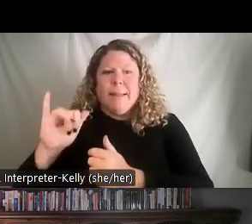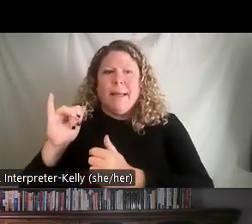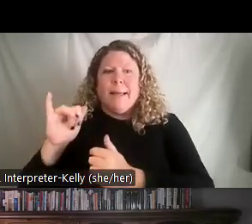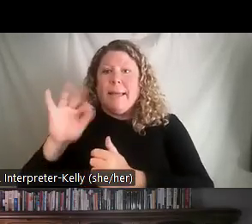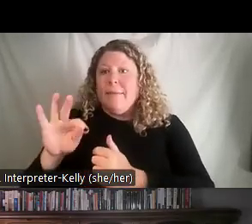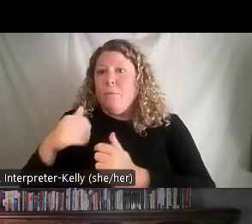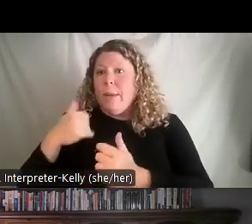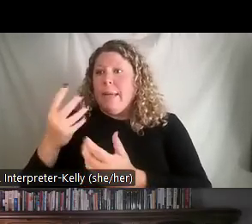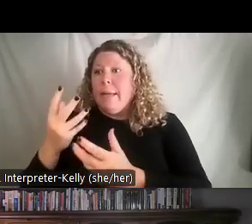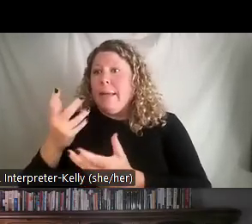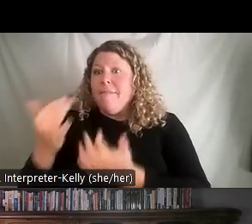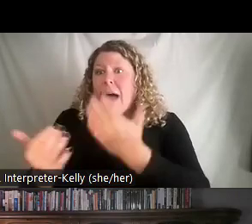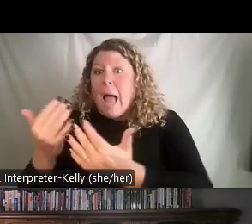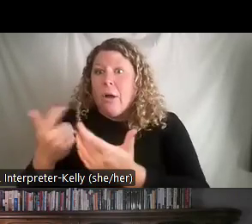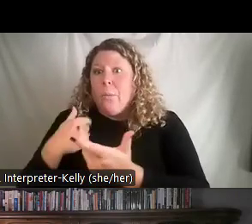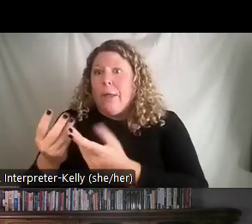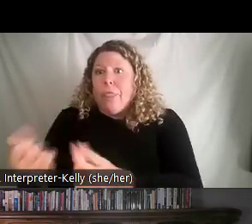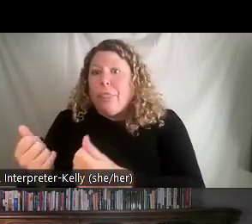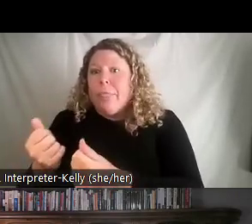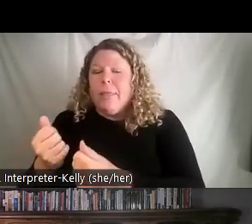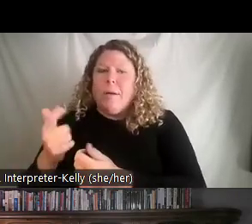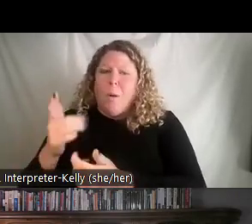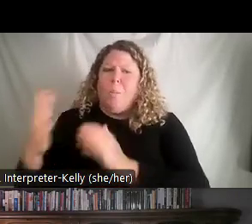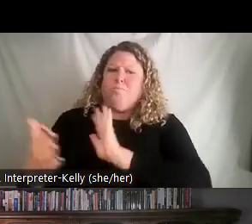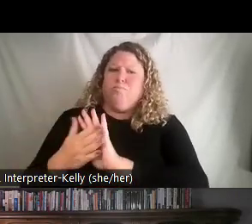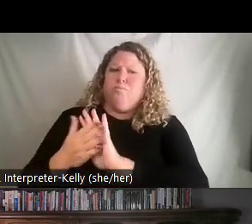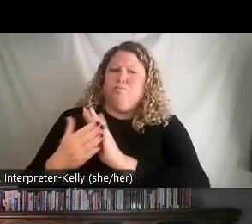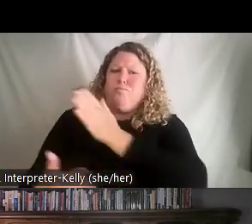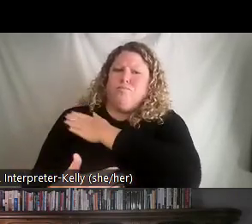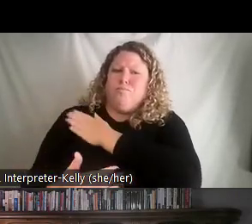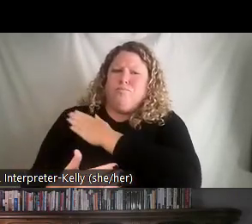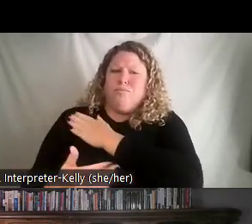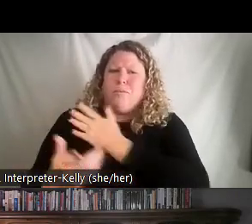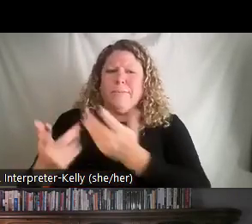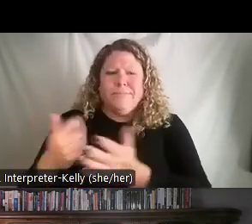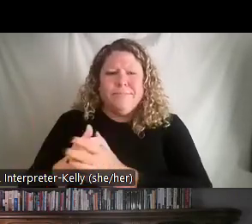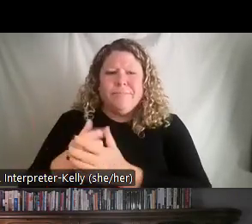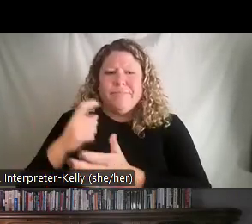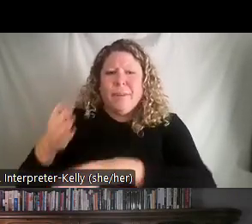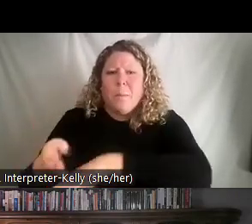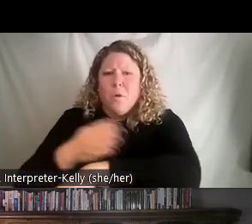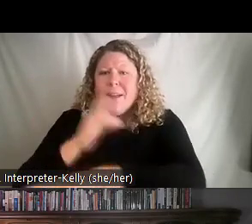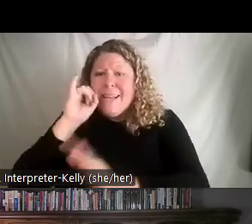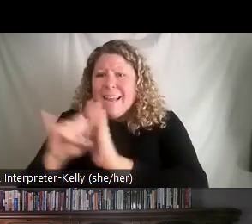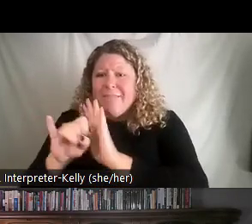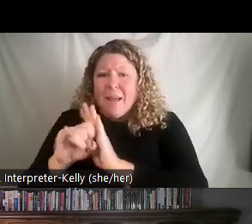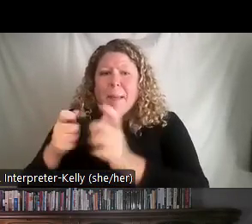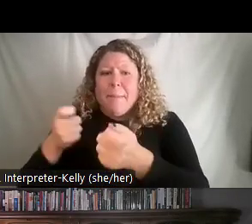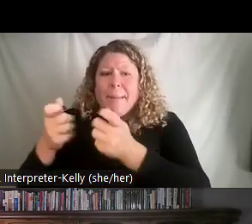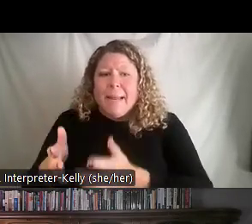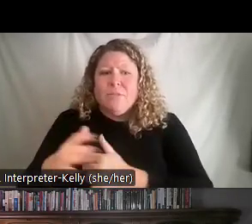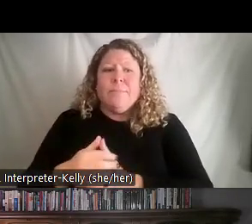Improvements are identified by management. Traditional leadership hides problems. It focuses on the silos. blames